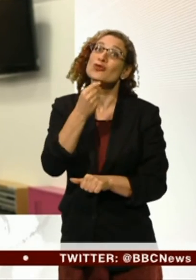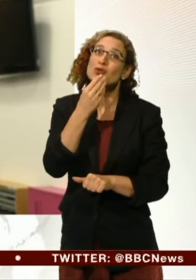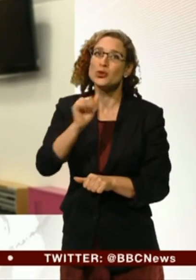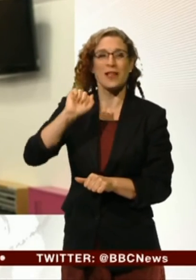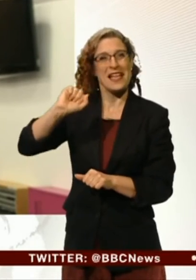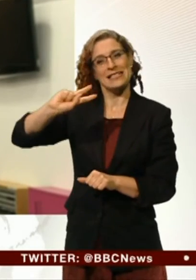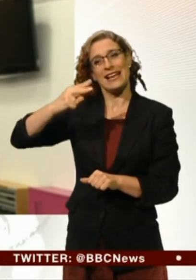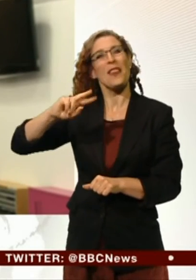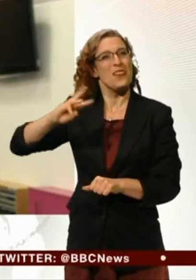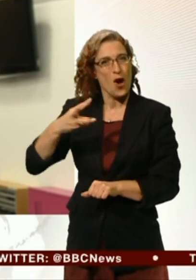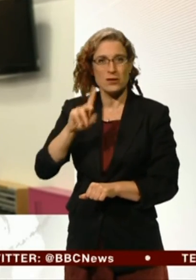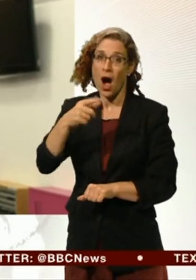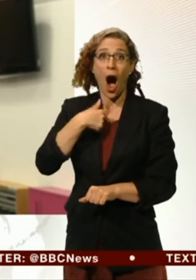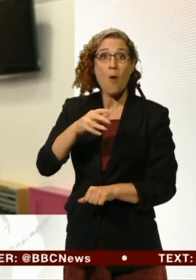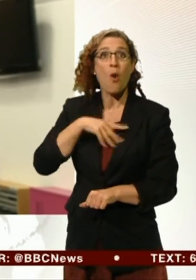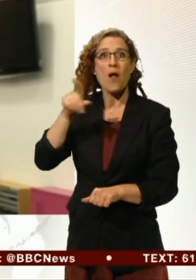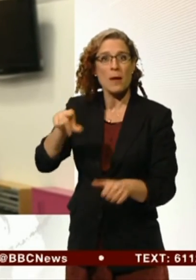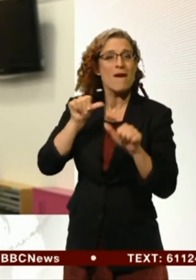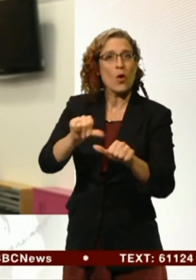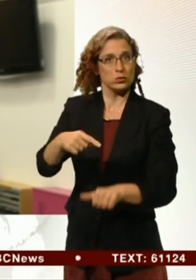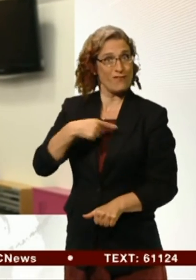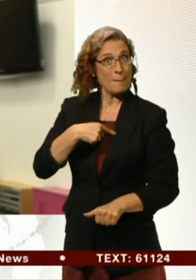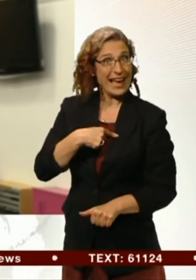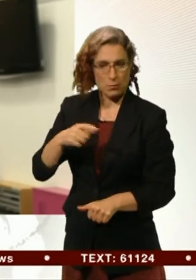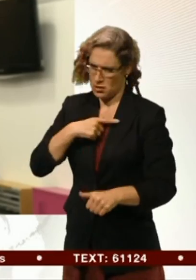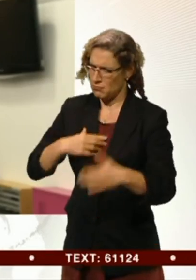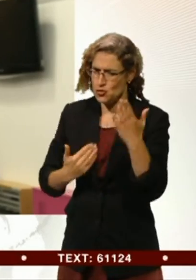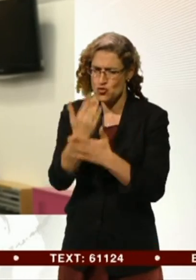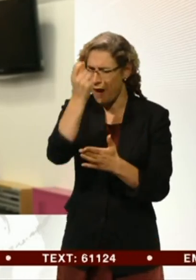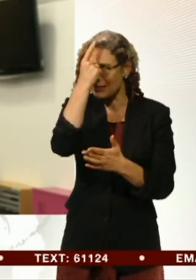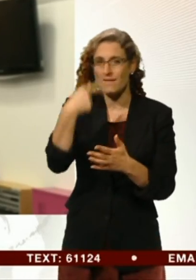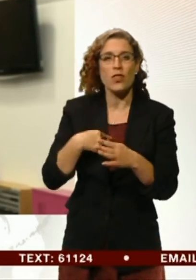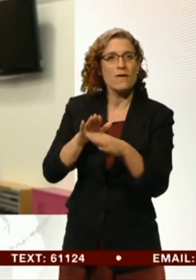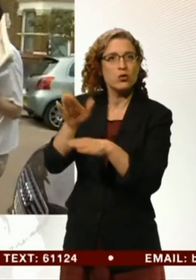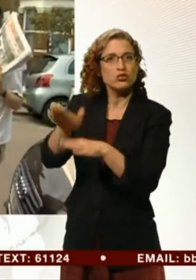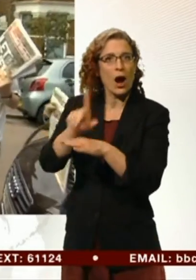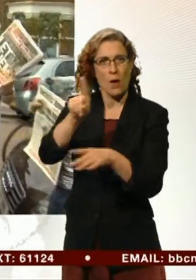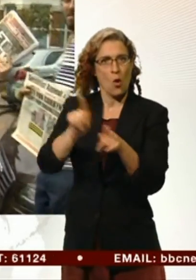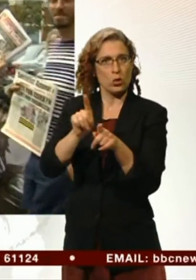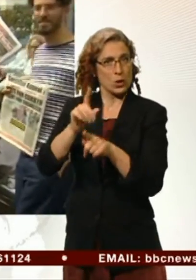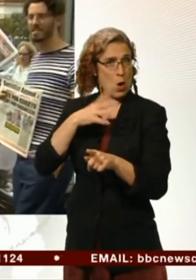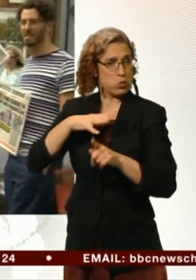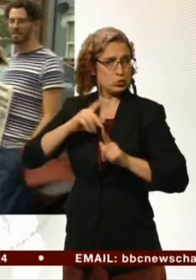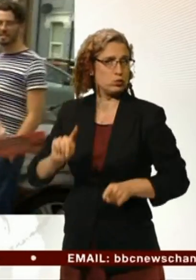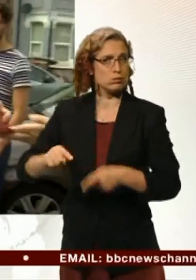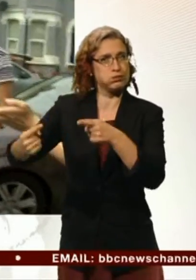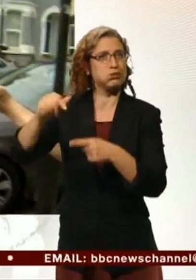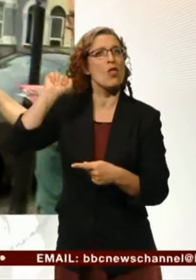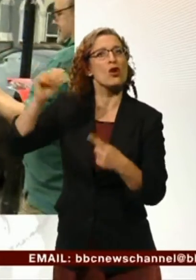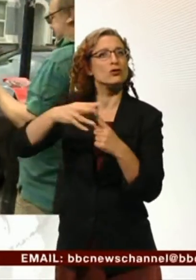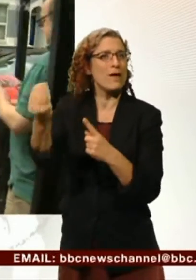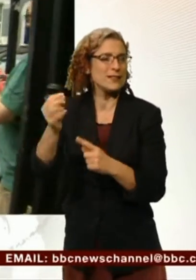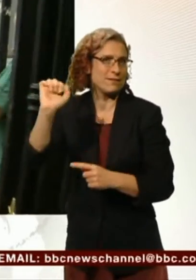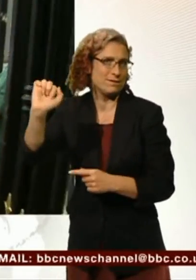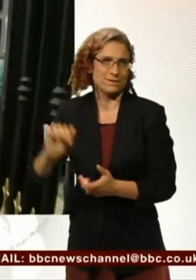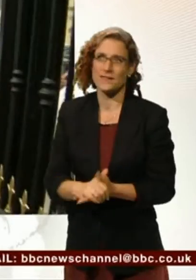for me, for the radical ideas we've got for the future, but also be strong enough to take the Tories on. All the while, he's planning